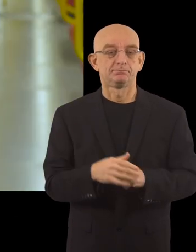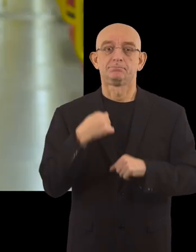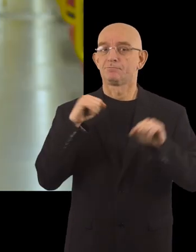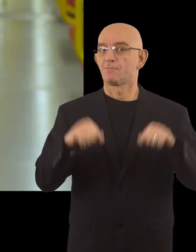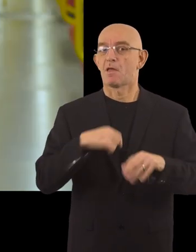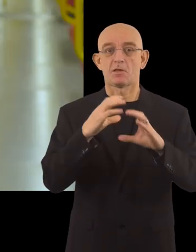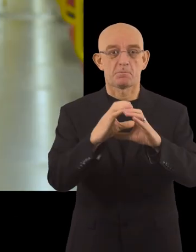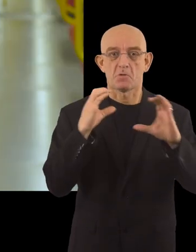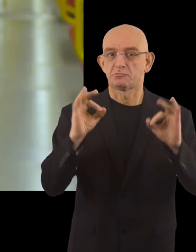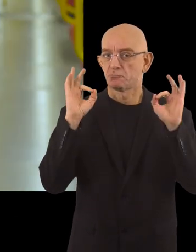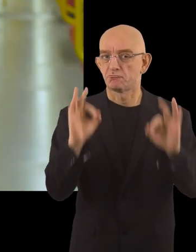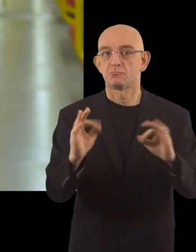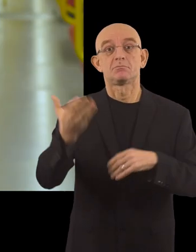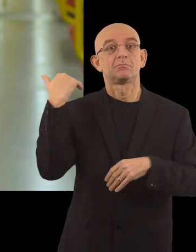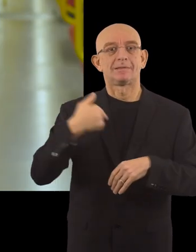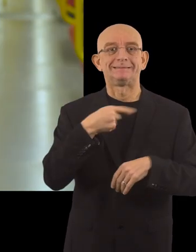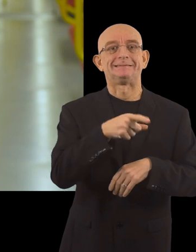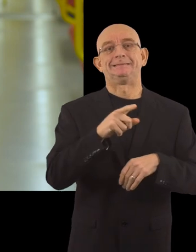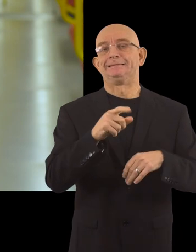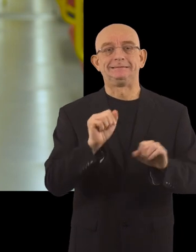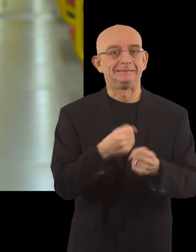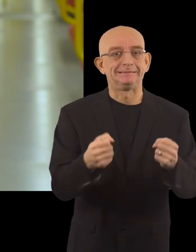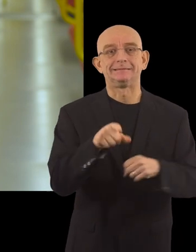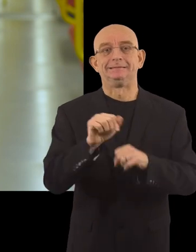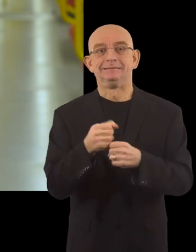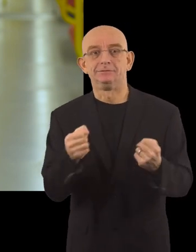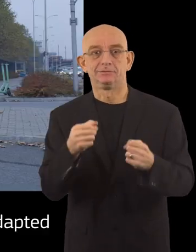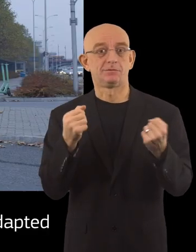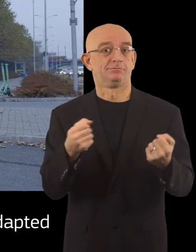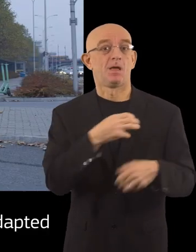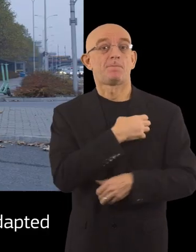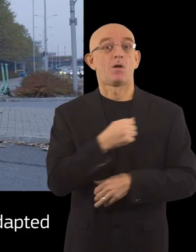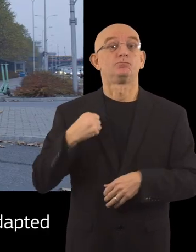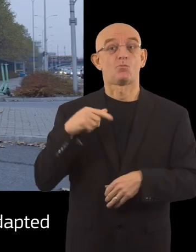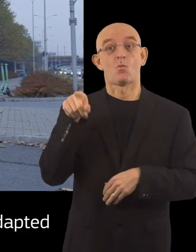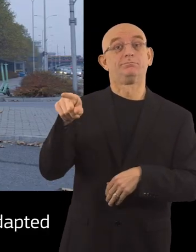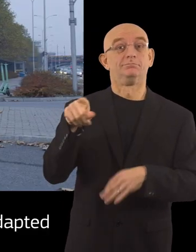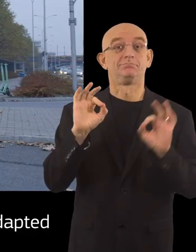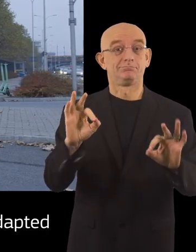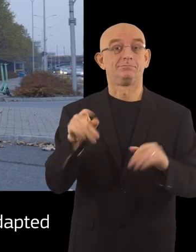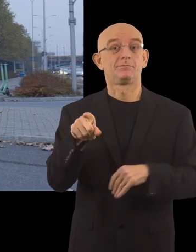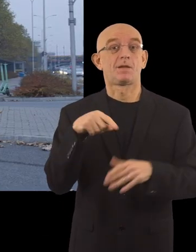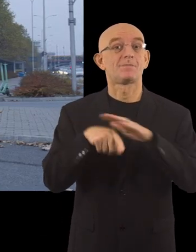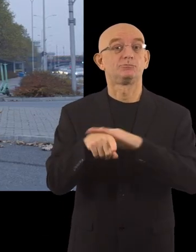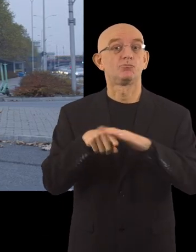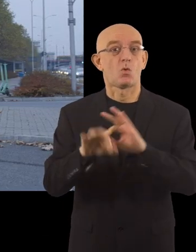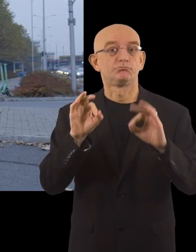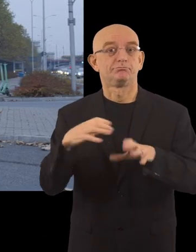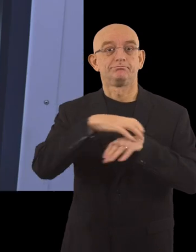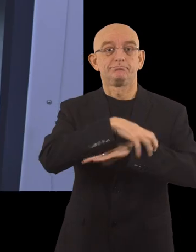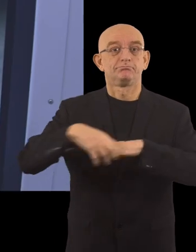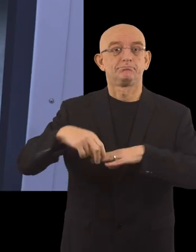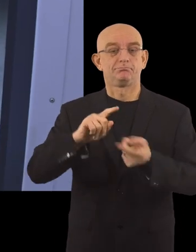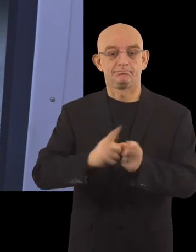I can use all the buses and it didn't used to be that way. The Warsaw Metro is also very admirably adapted for people in